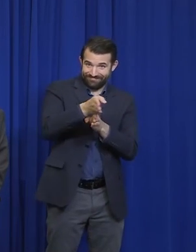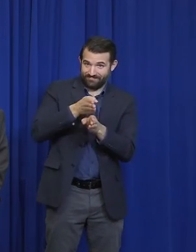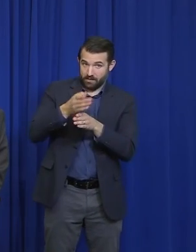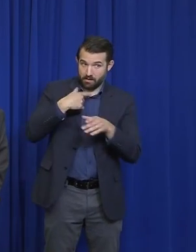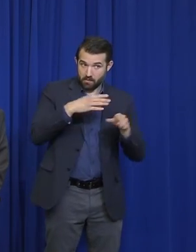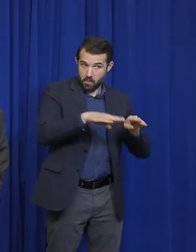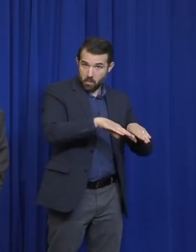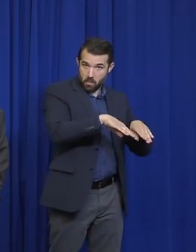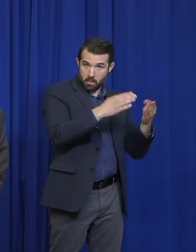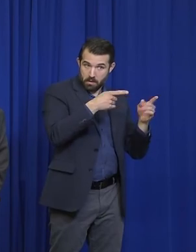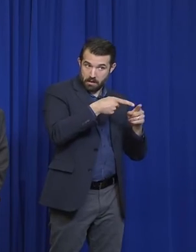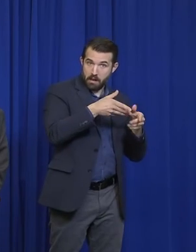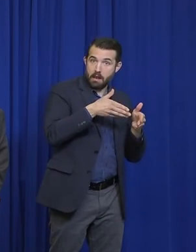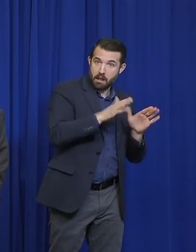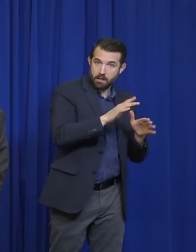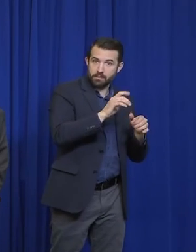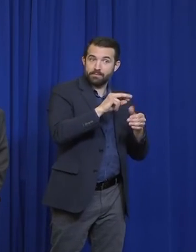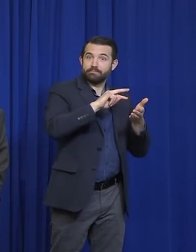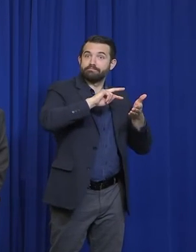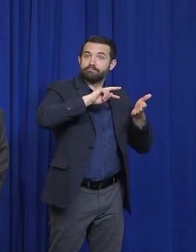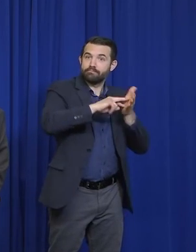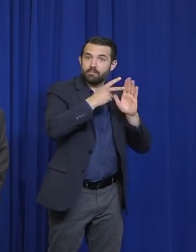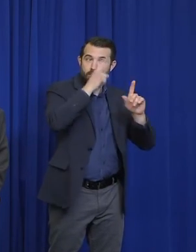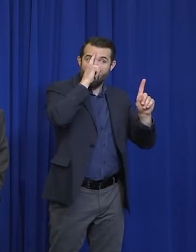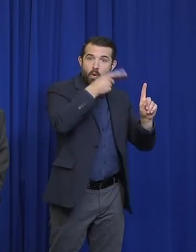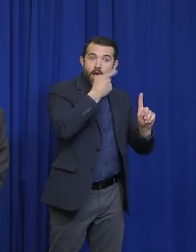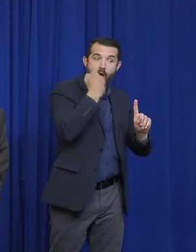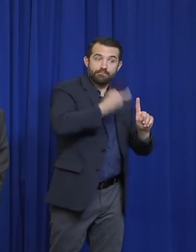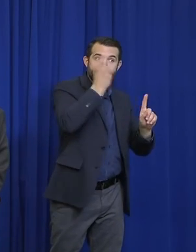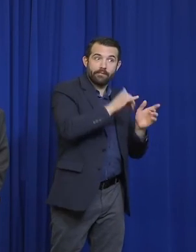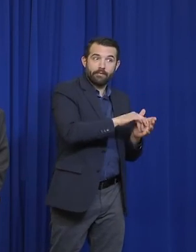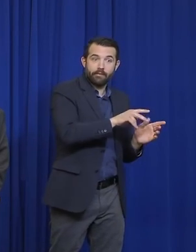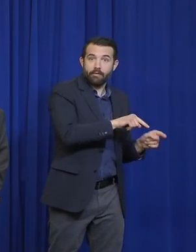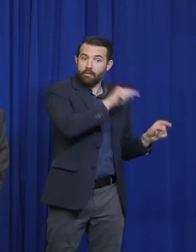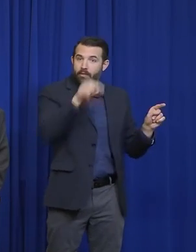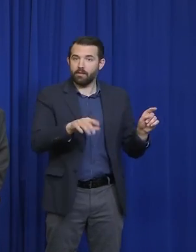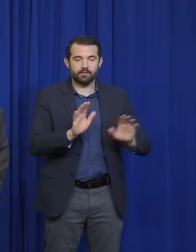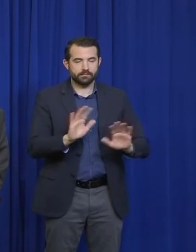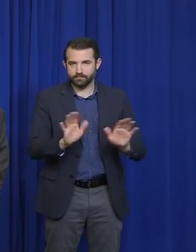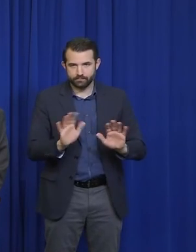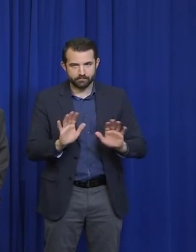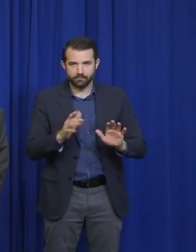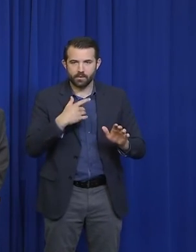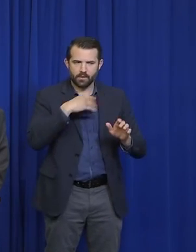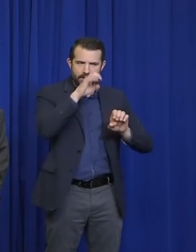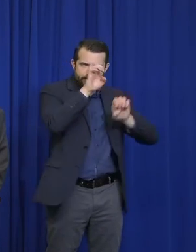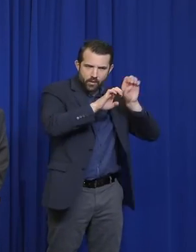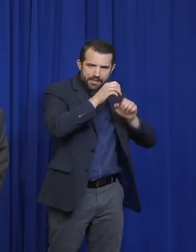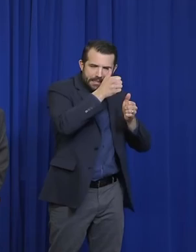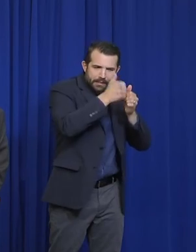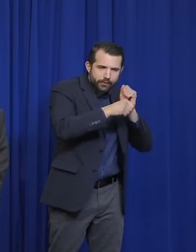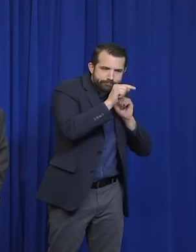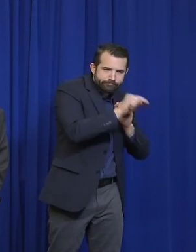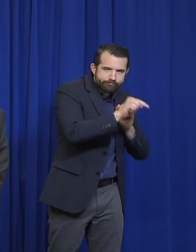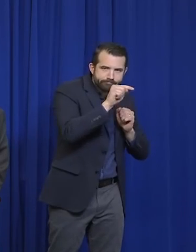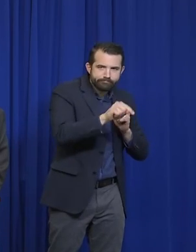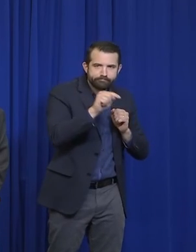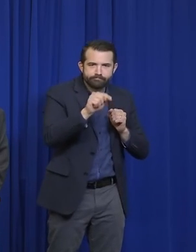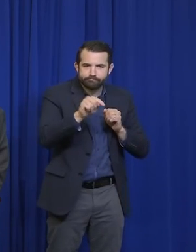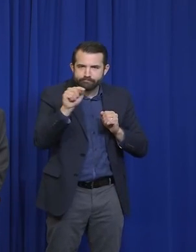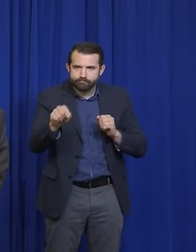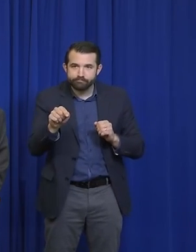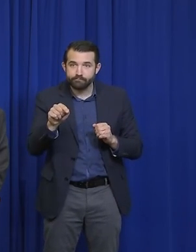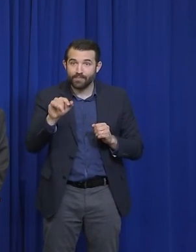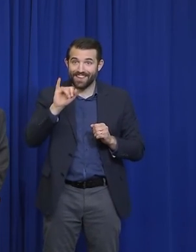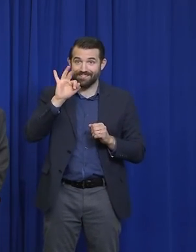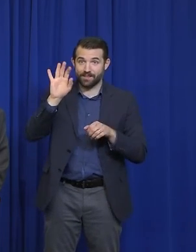protocols, if one particular business violates that protocol, they may lose their license. They may lose their ability to do